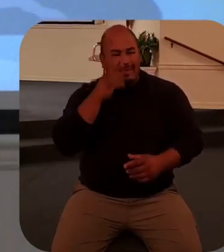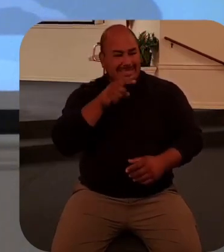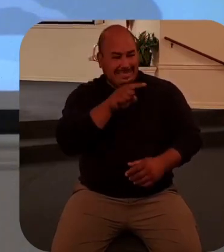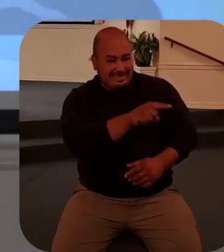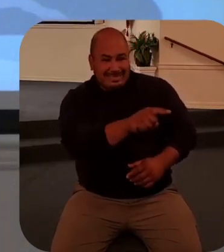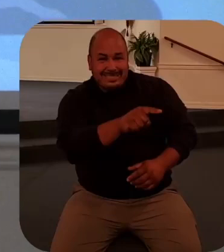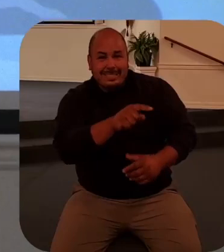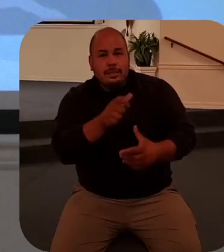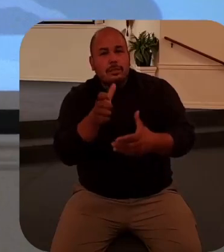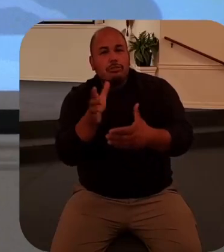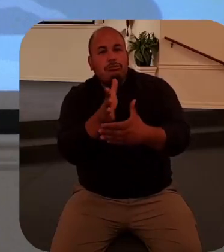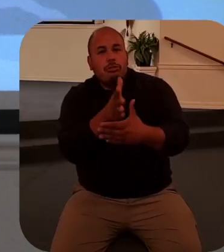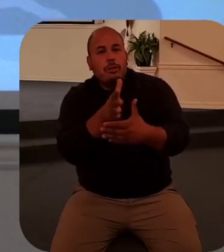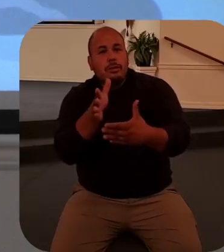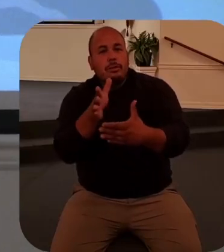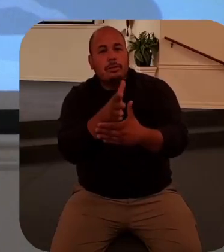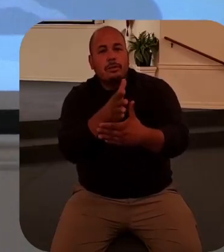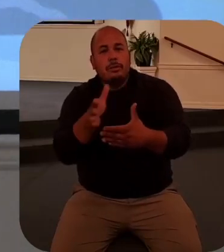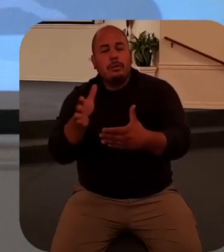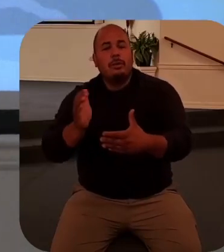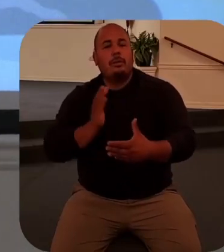shares in our pain.